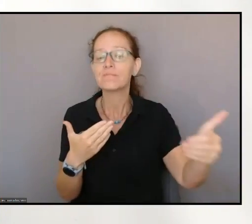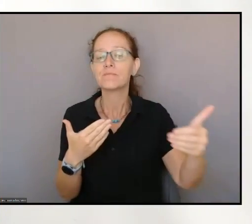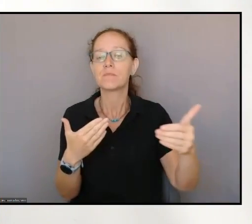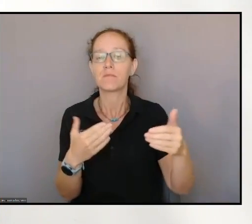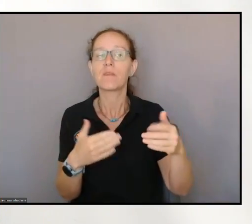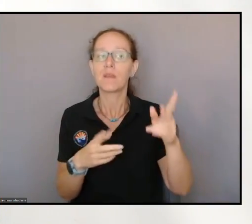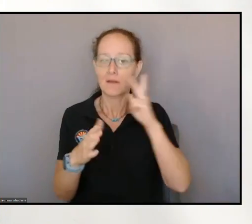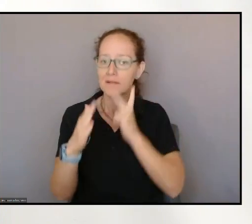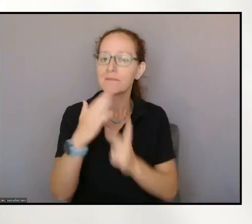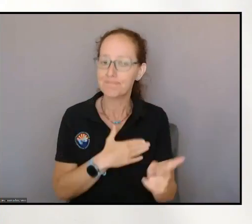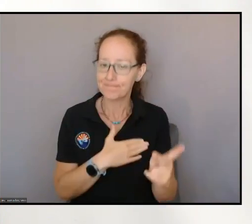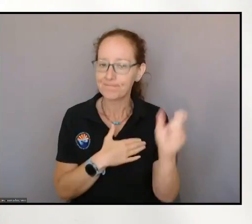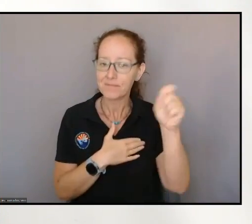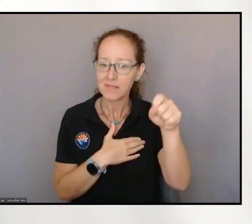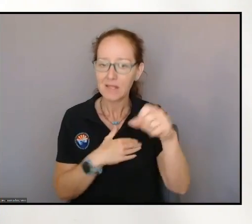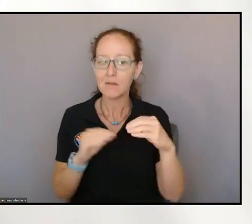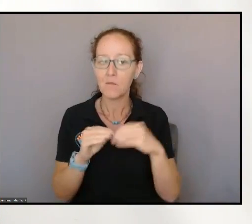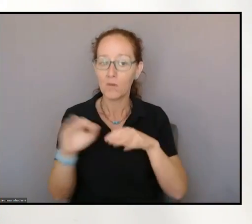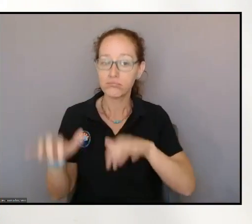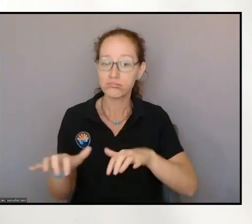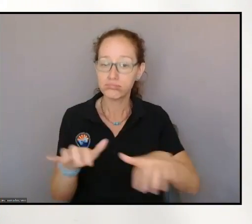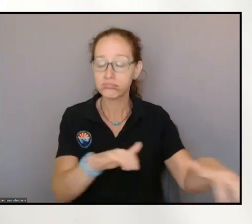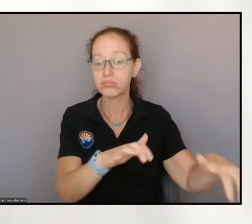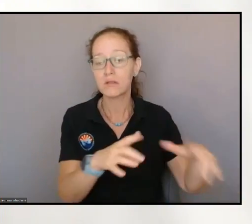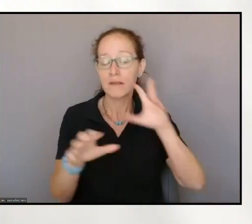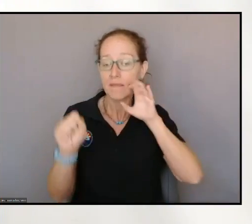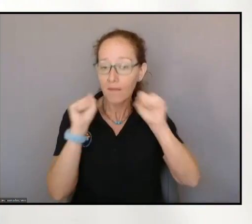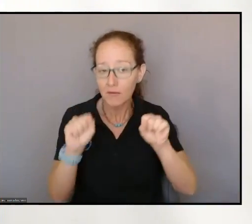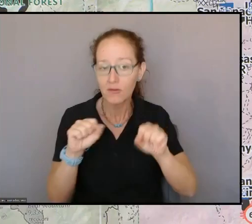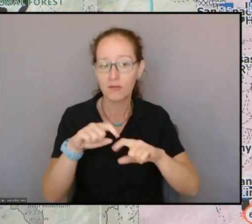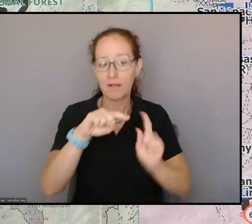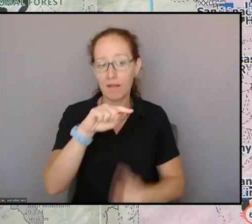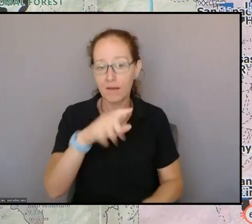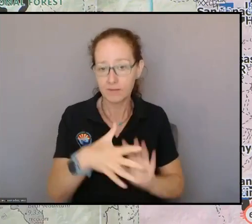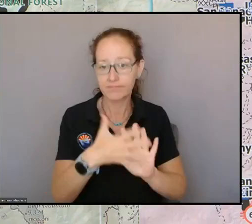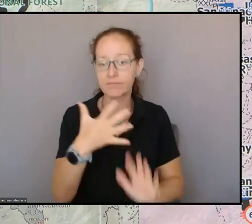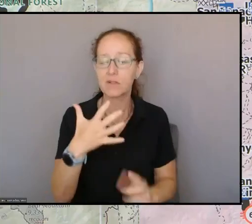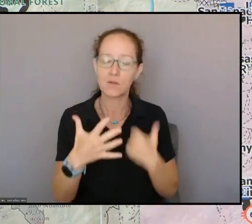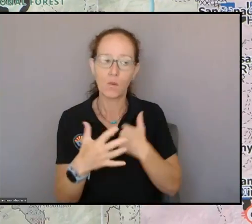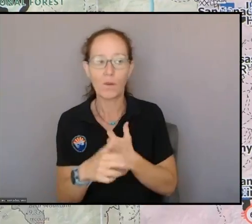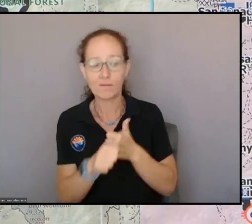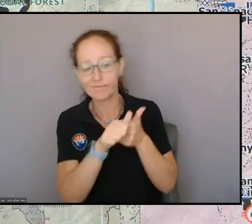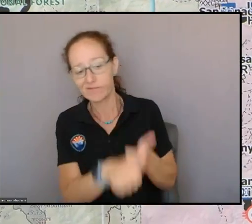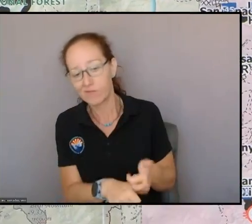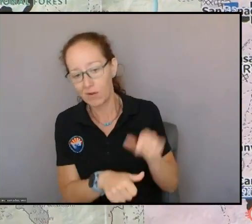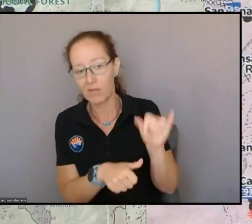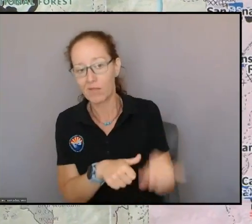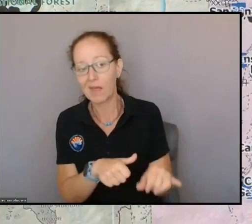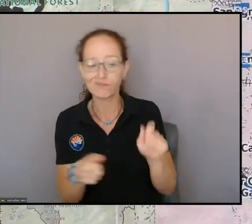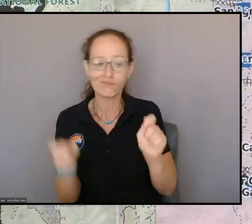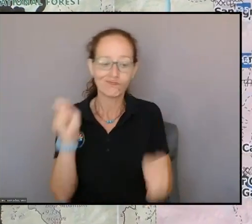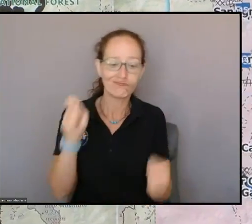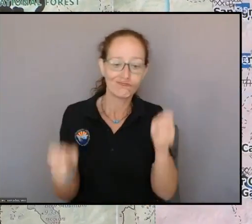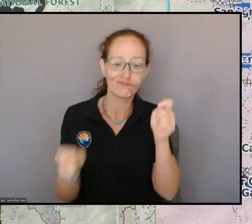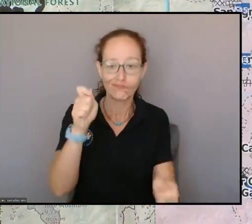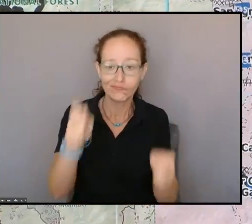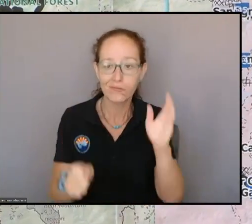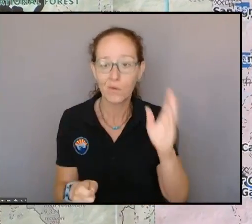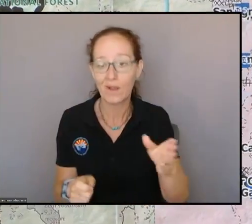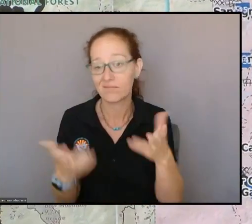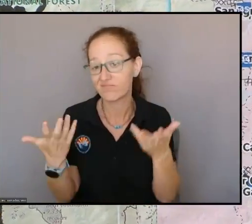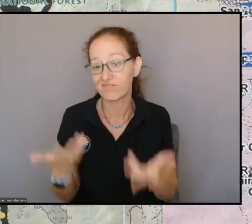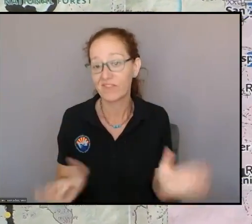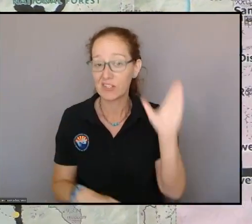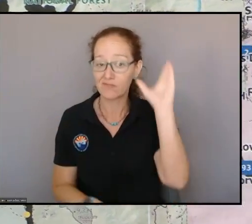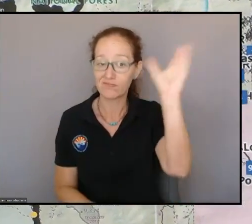quite a few more rain showers and thunderstorms. So we'll just take that as we need and adjust accordingly. That's the end of the operational